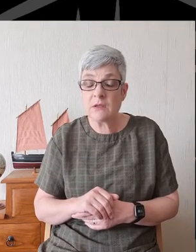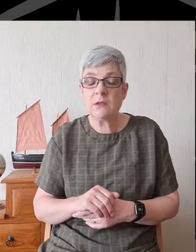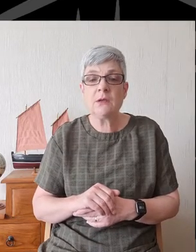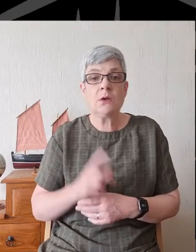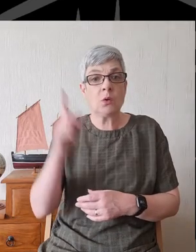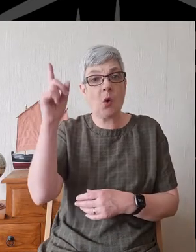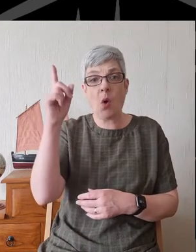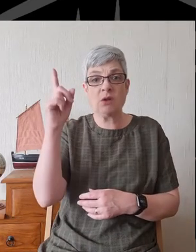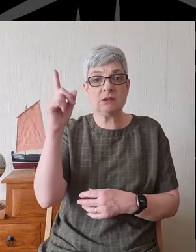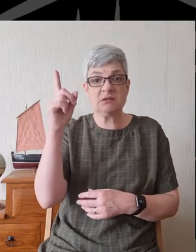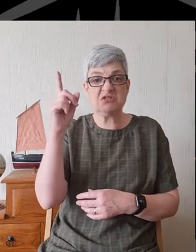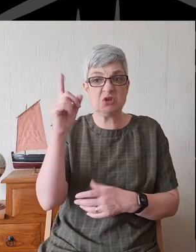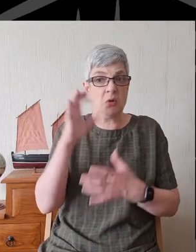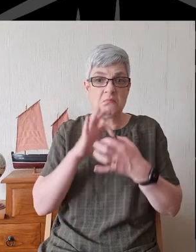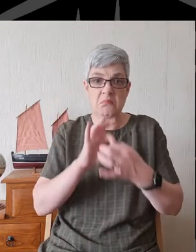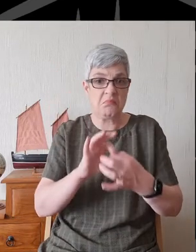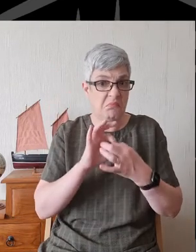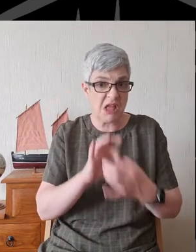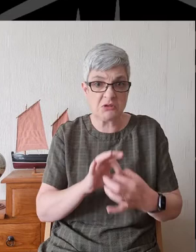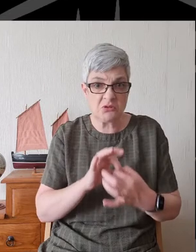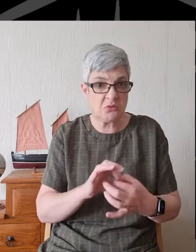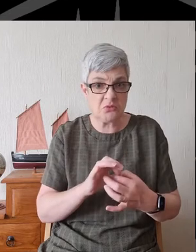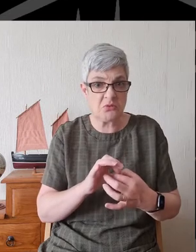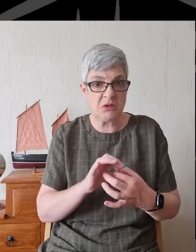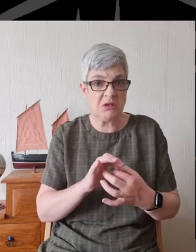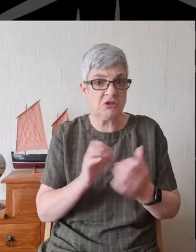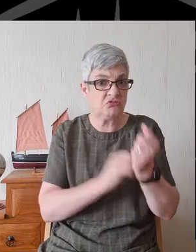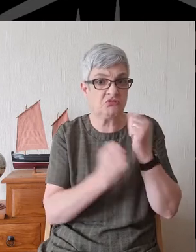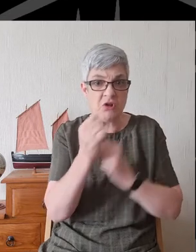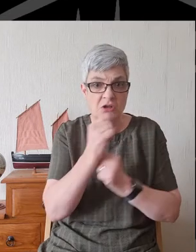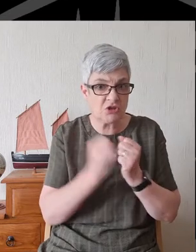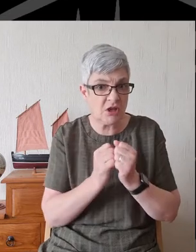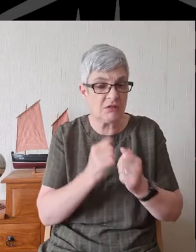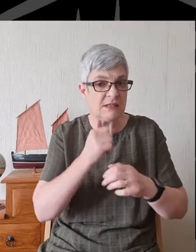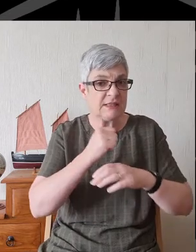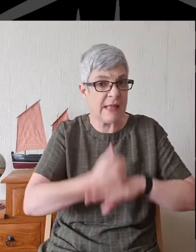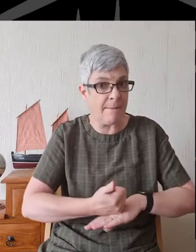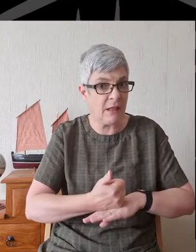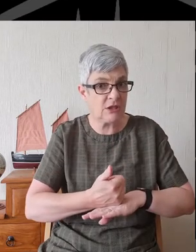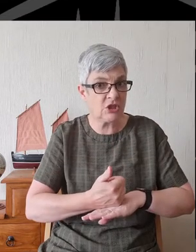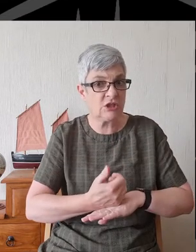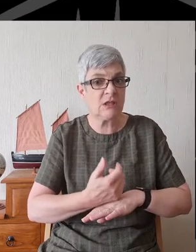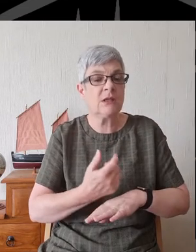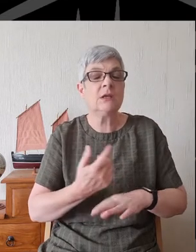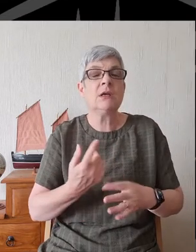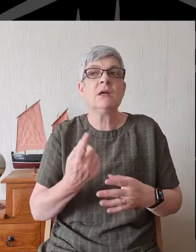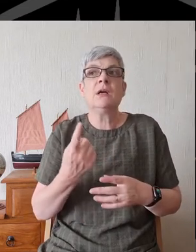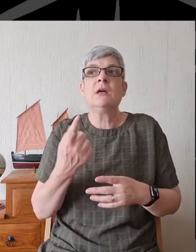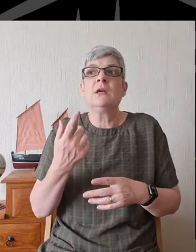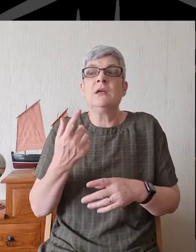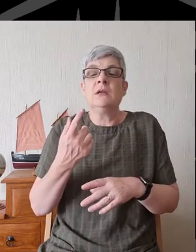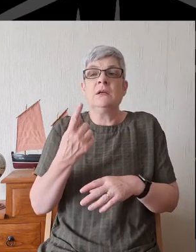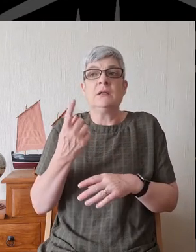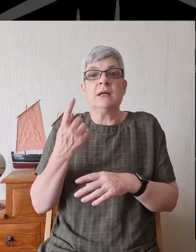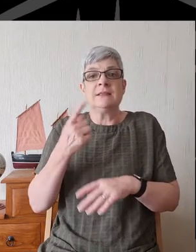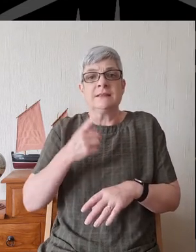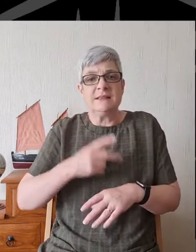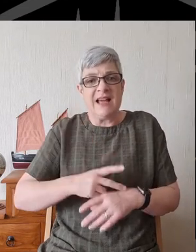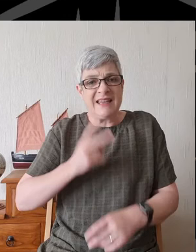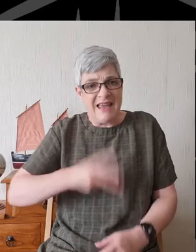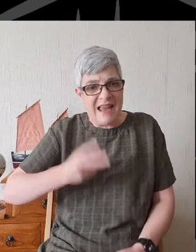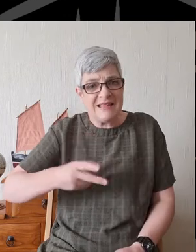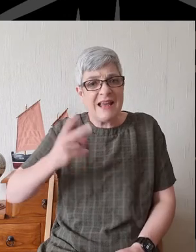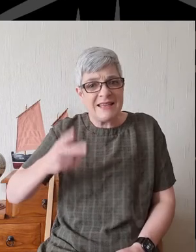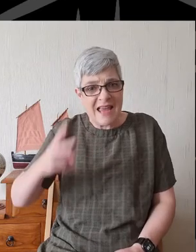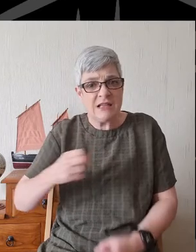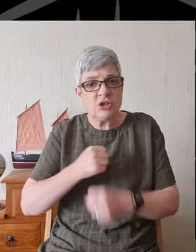God is not tied to established structures. Time and again when the church had compromised itself, time